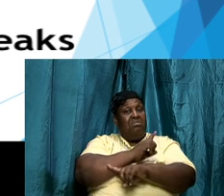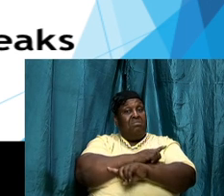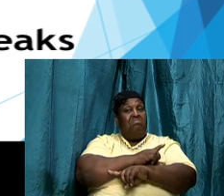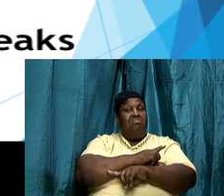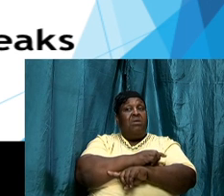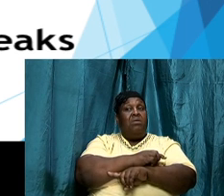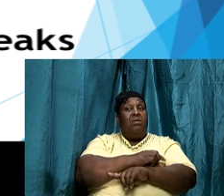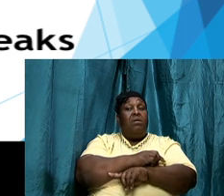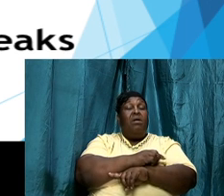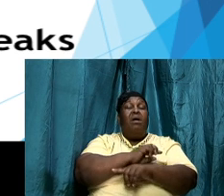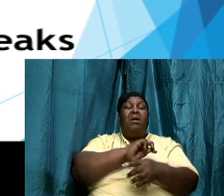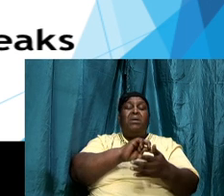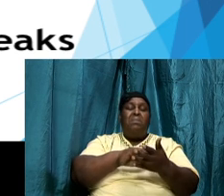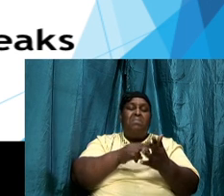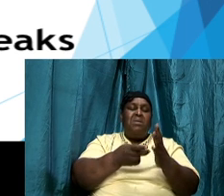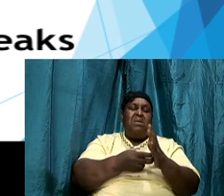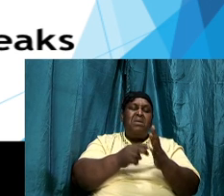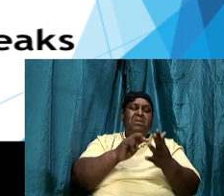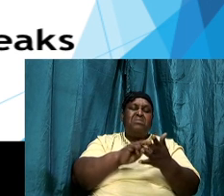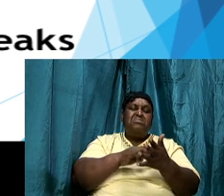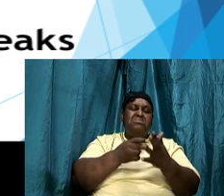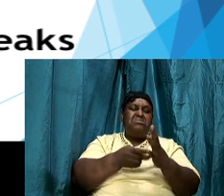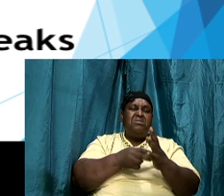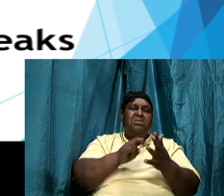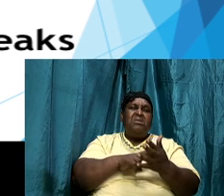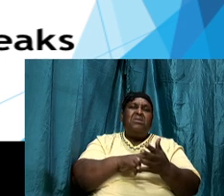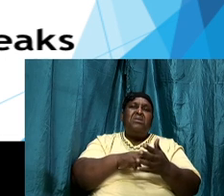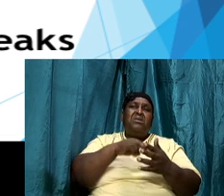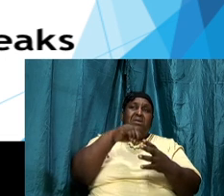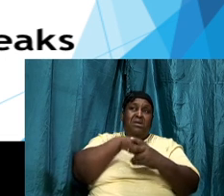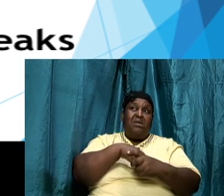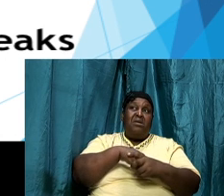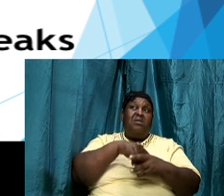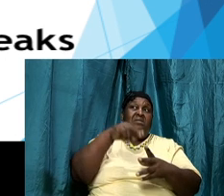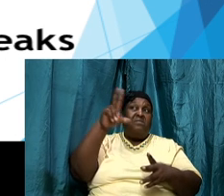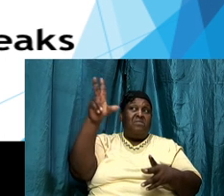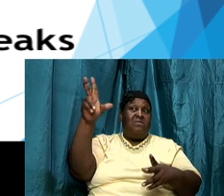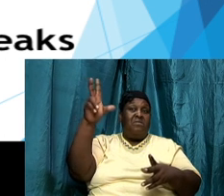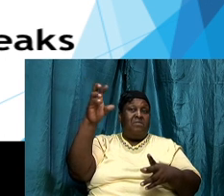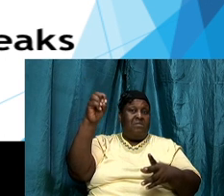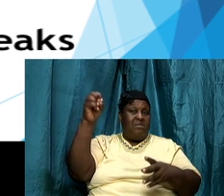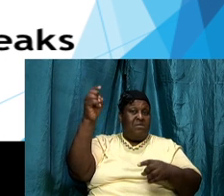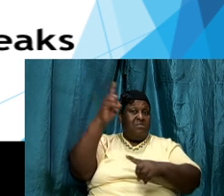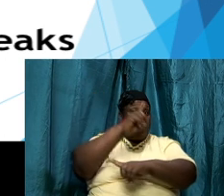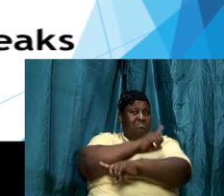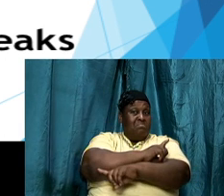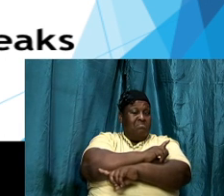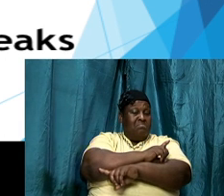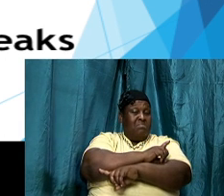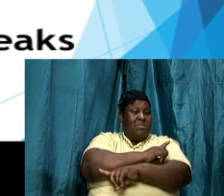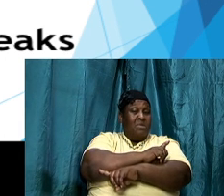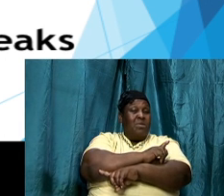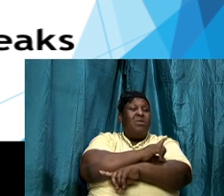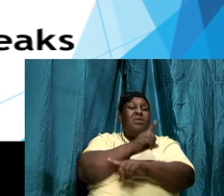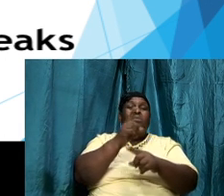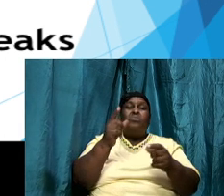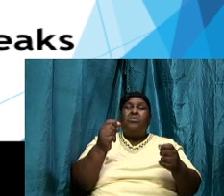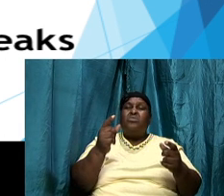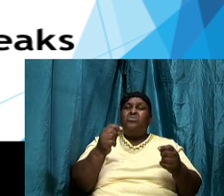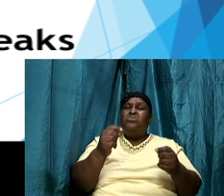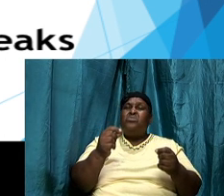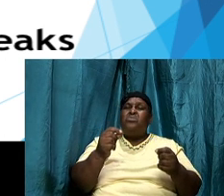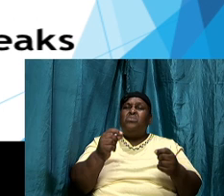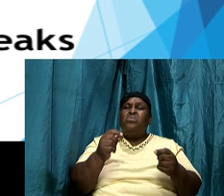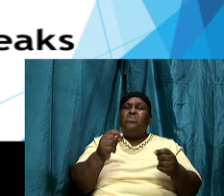it means that in thirty days we would do either fifteen